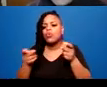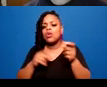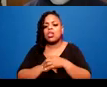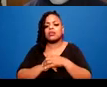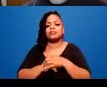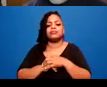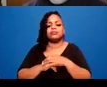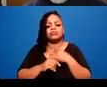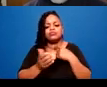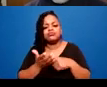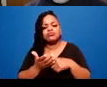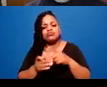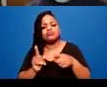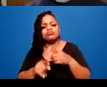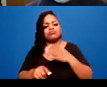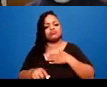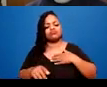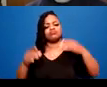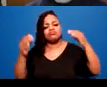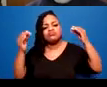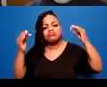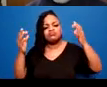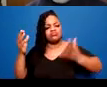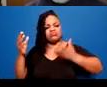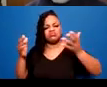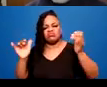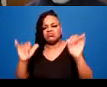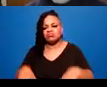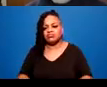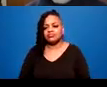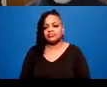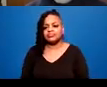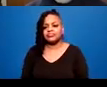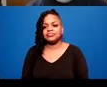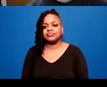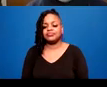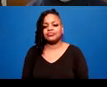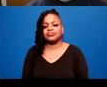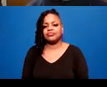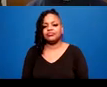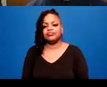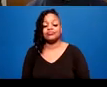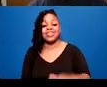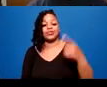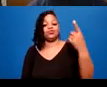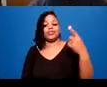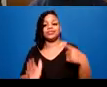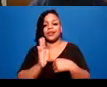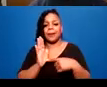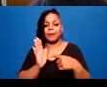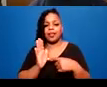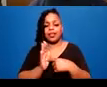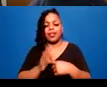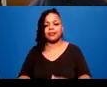That is just one example, but it's a slow